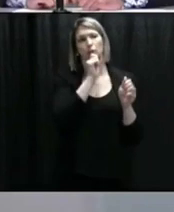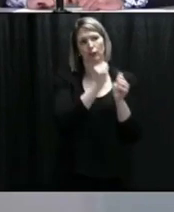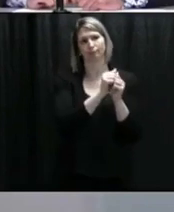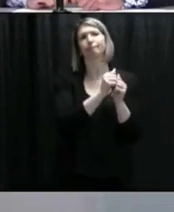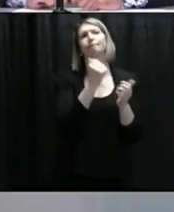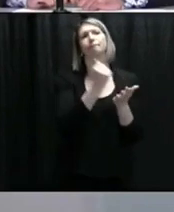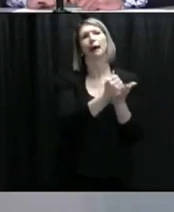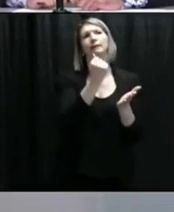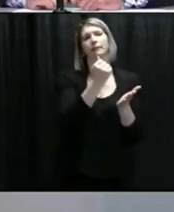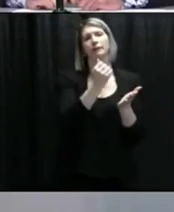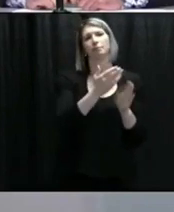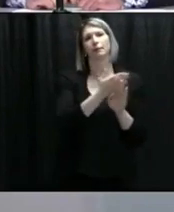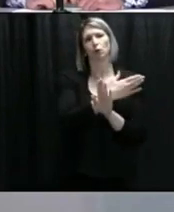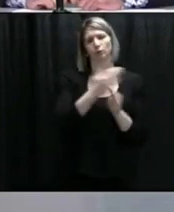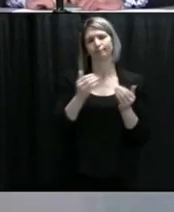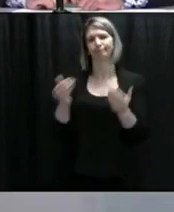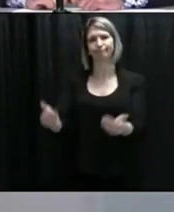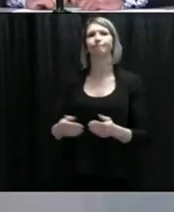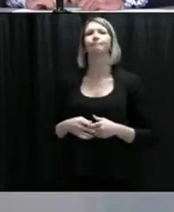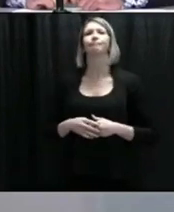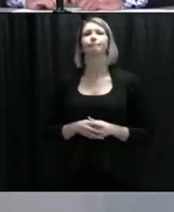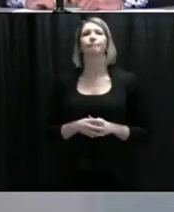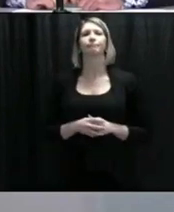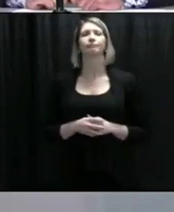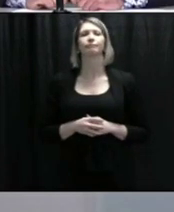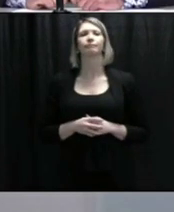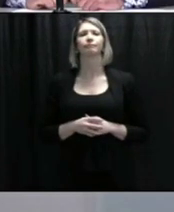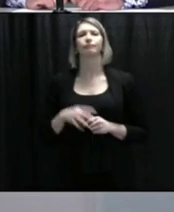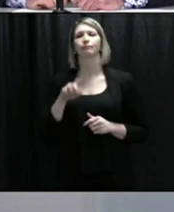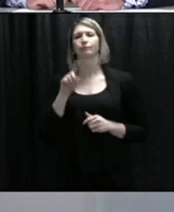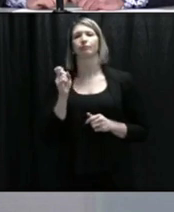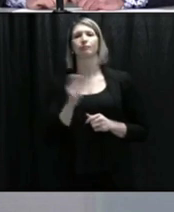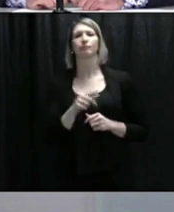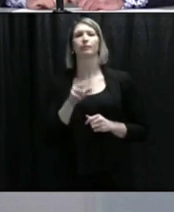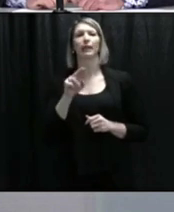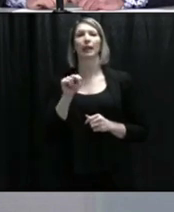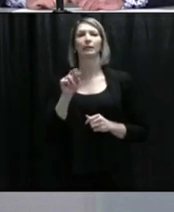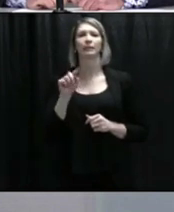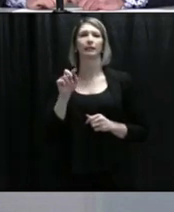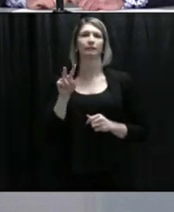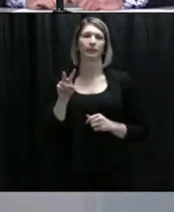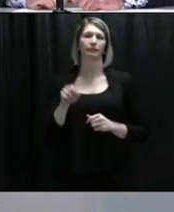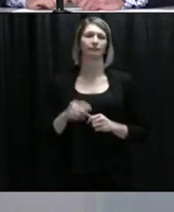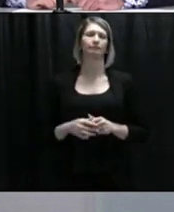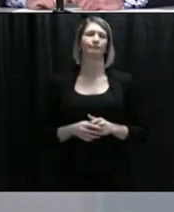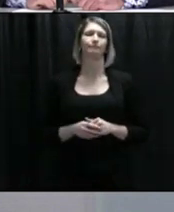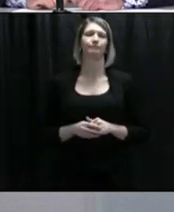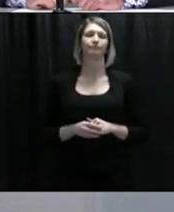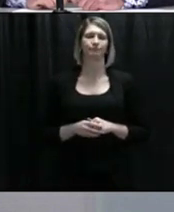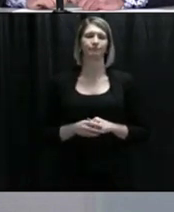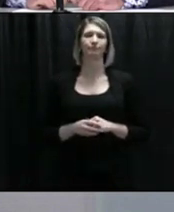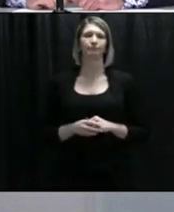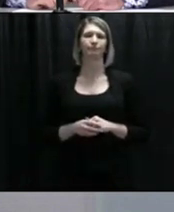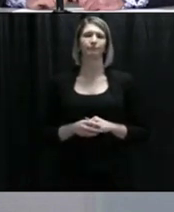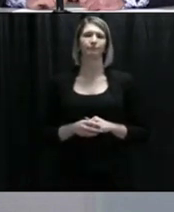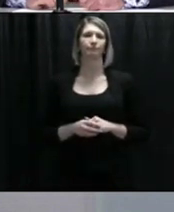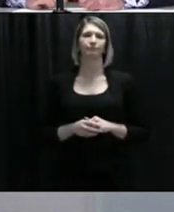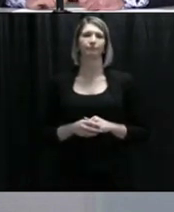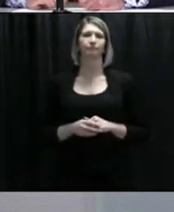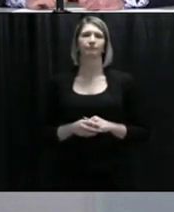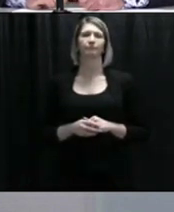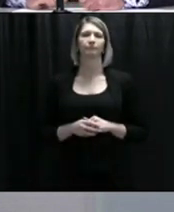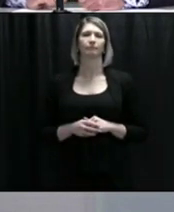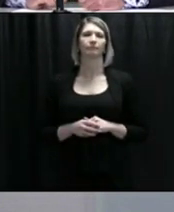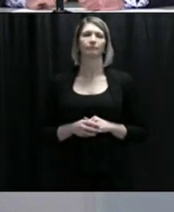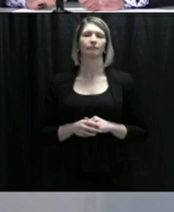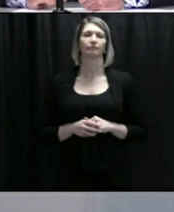The next question is from Kellyanne Roberts from NTV News. Please go ahead. Thank you. Minister